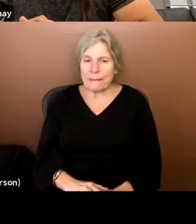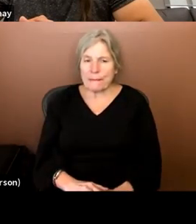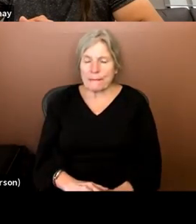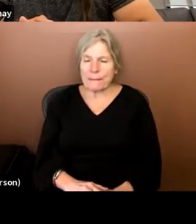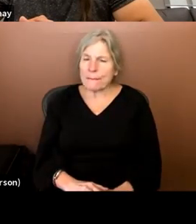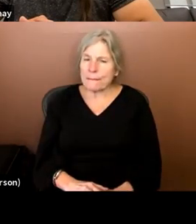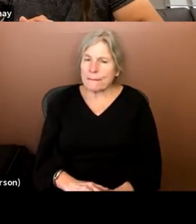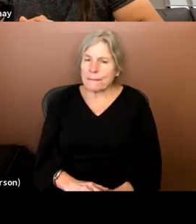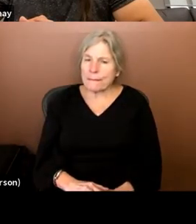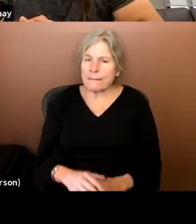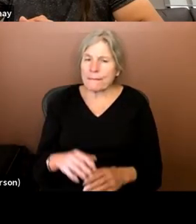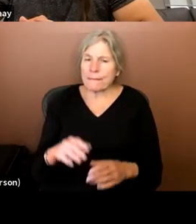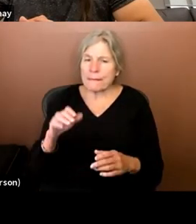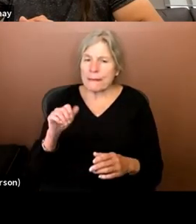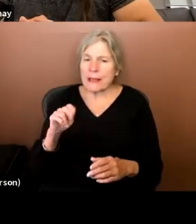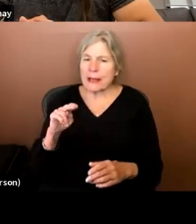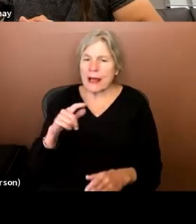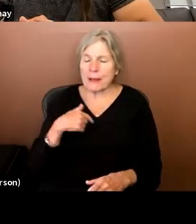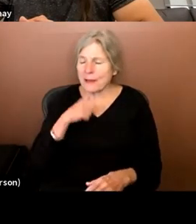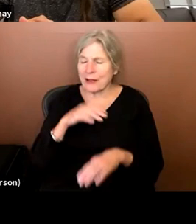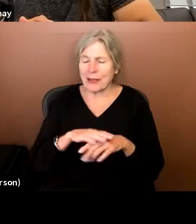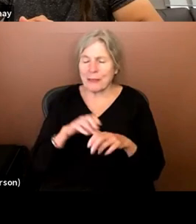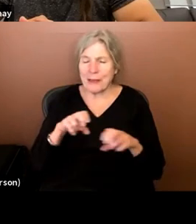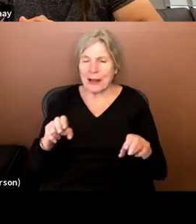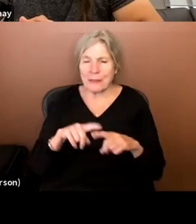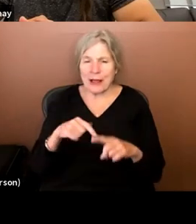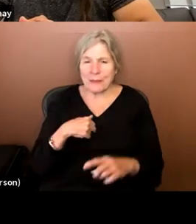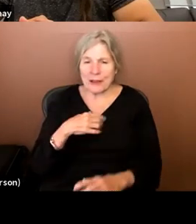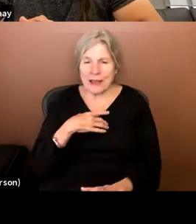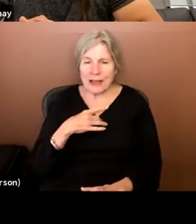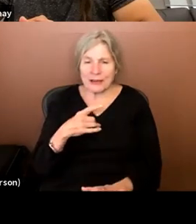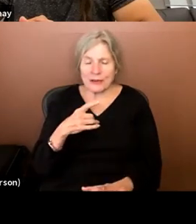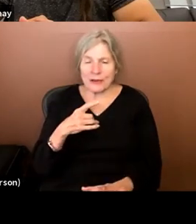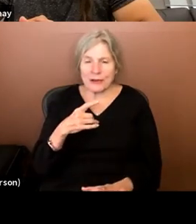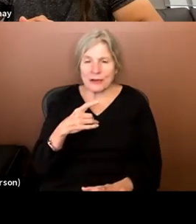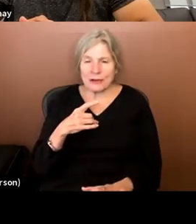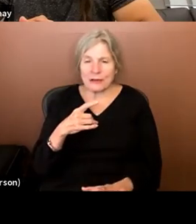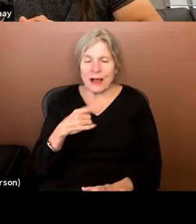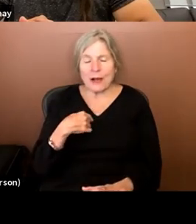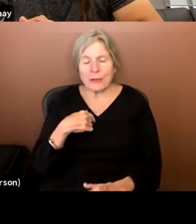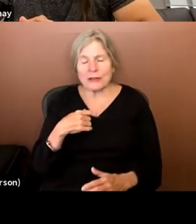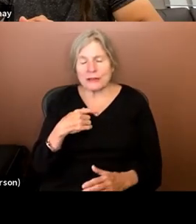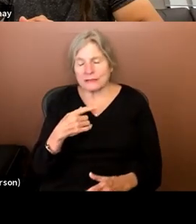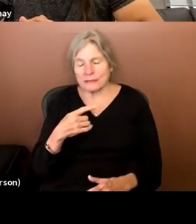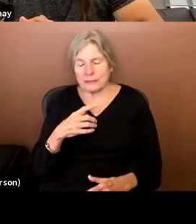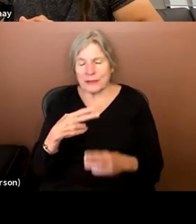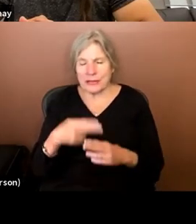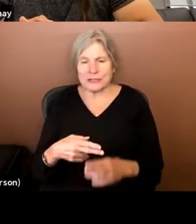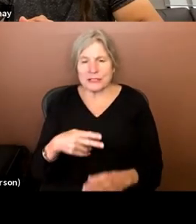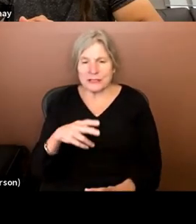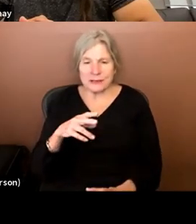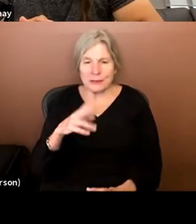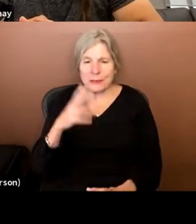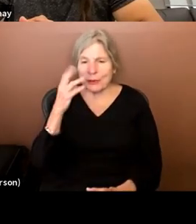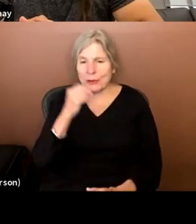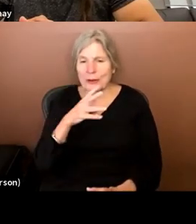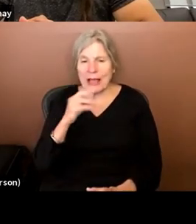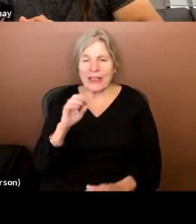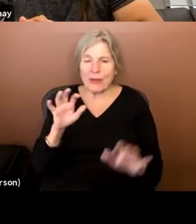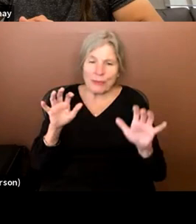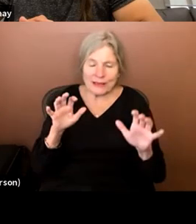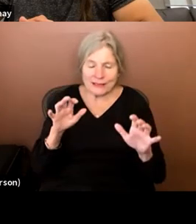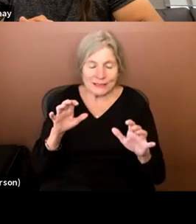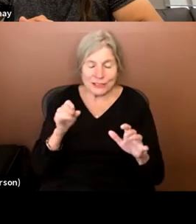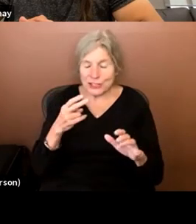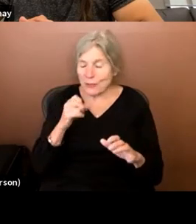Well, I'm not a panelist, but I, I went right to, uh, Beauty and the Beast and, you know, she wasn't blind. So I'm